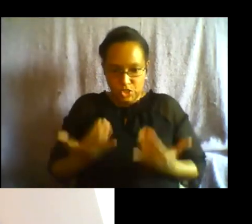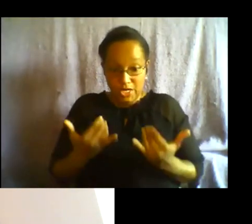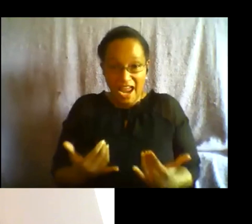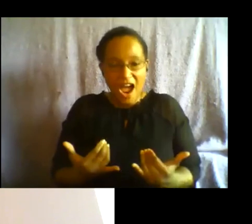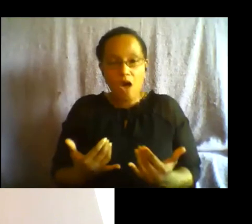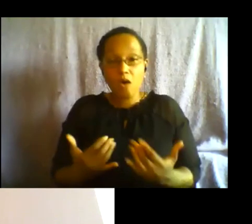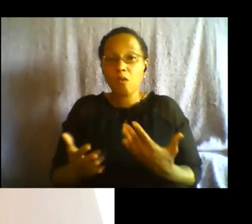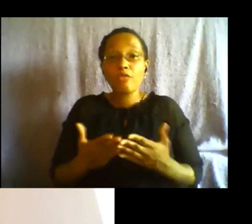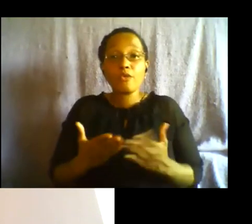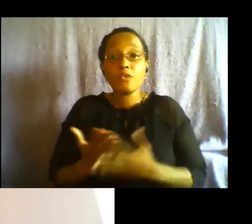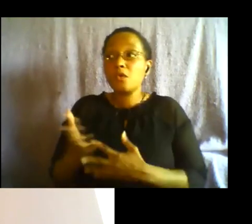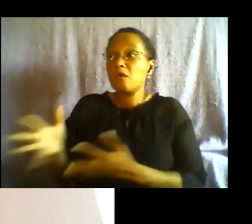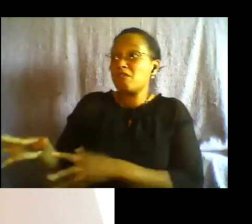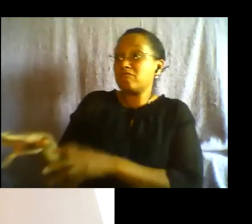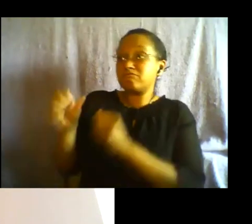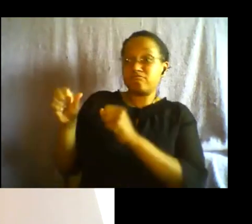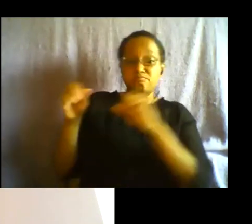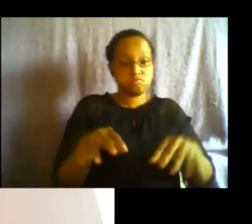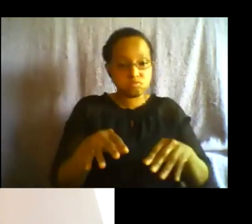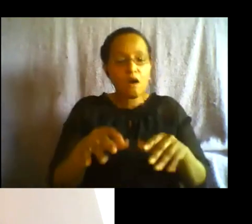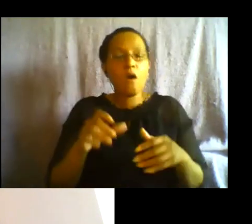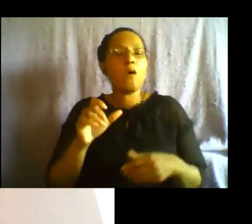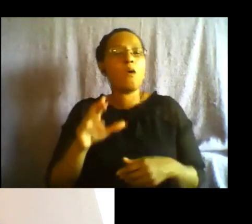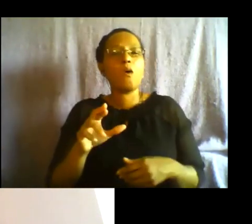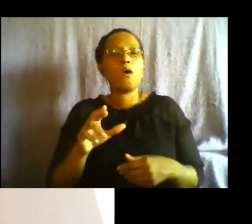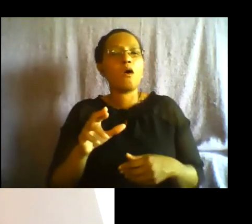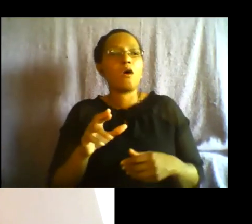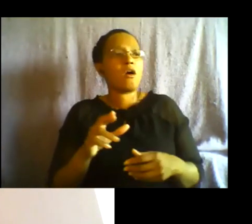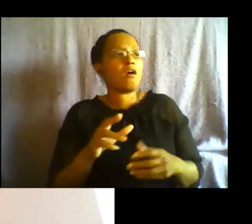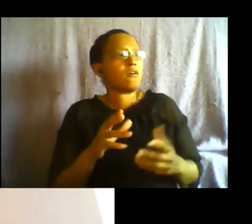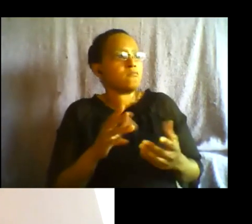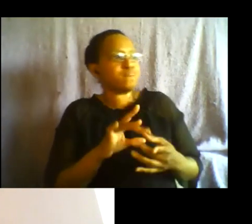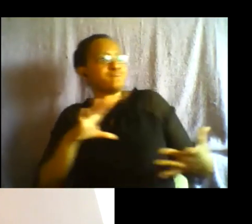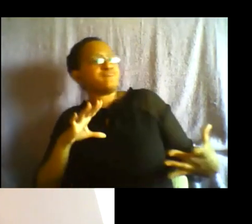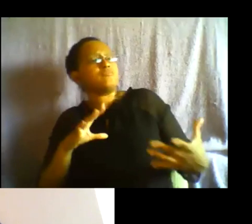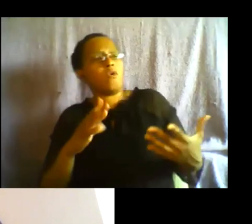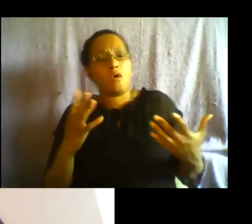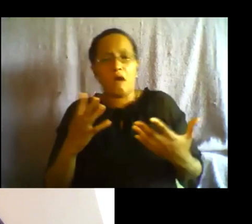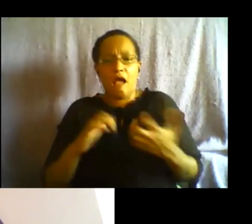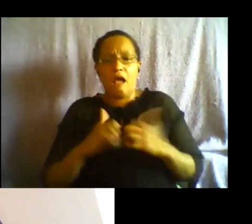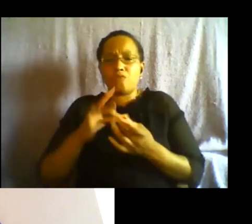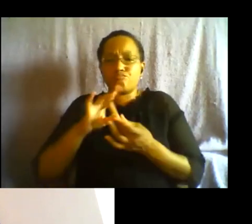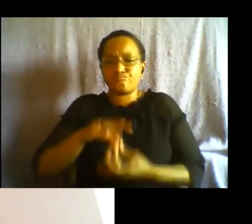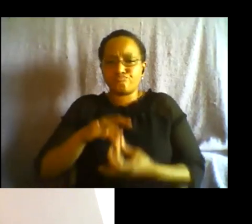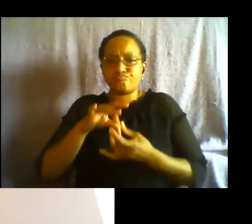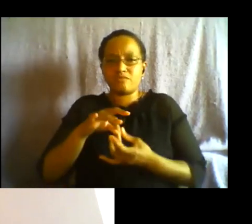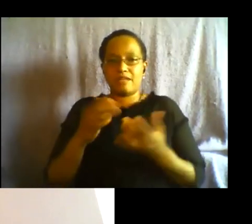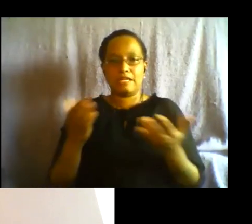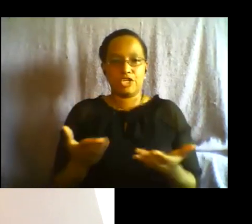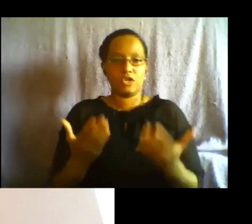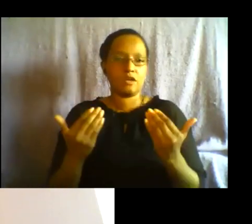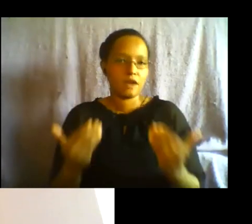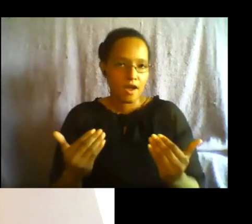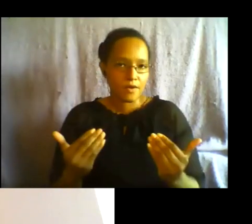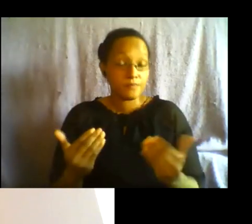but how do i connect to this place here and now and when you think about this inside of people of african